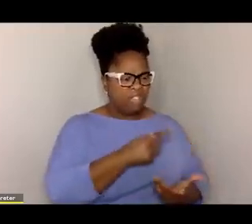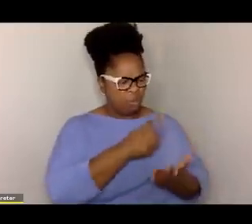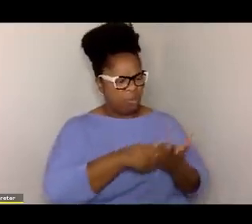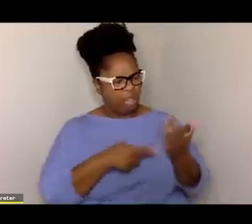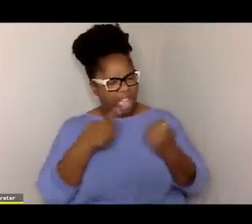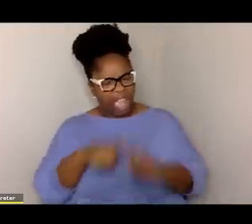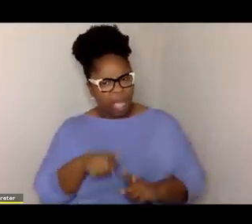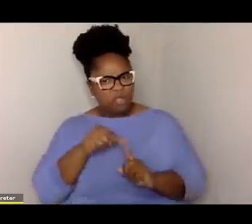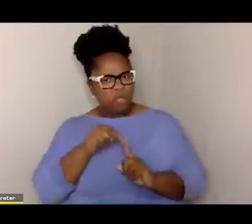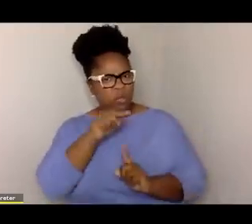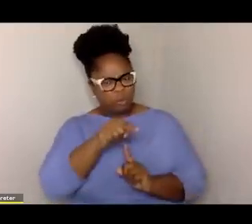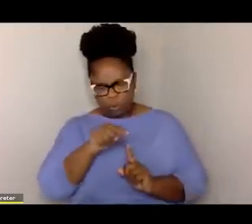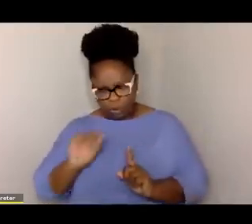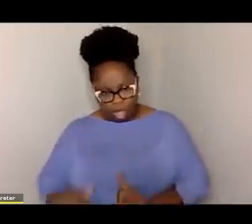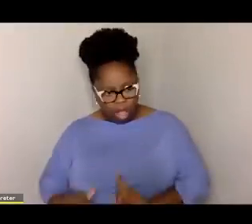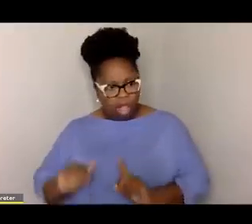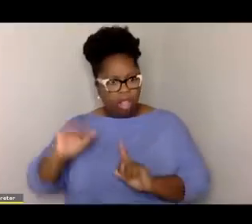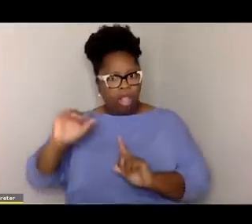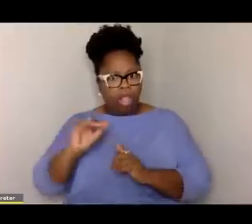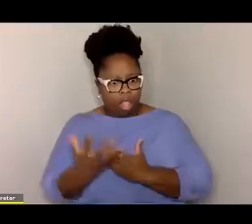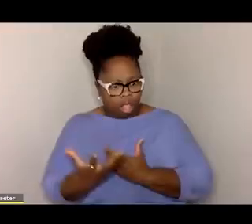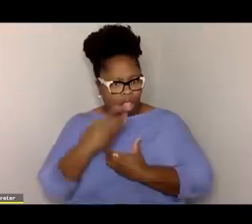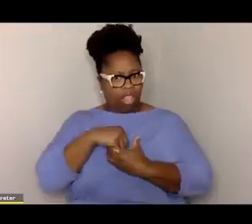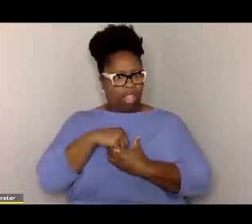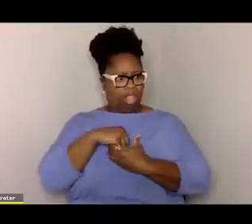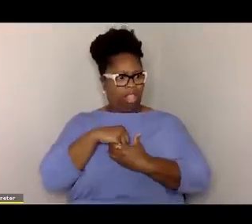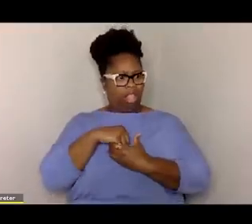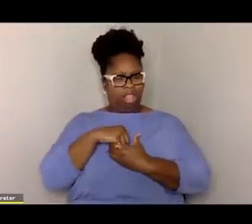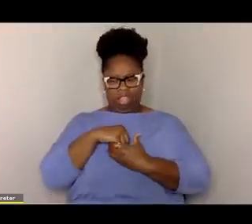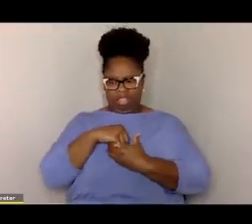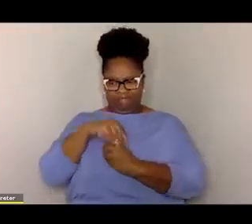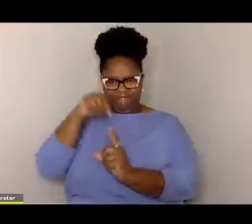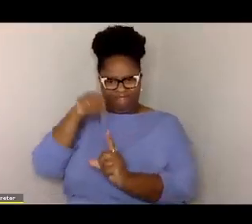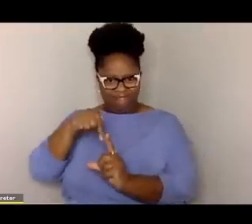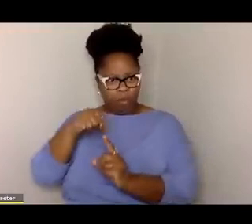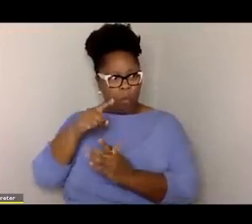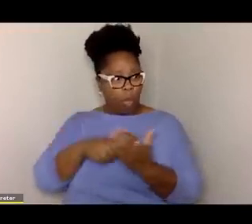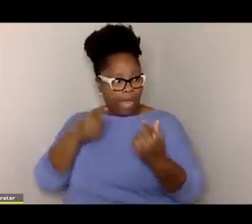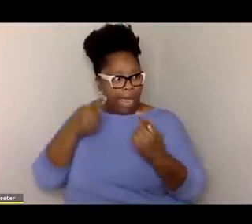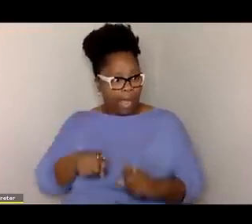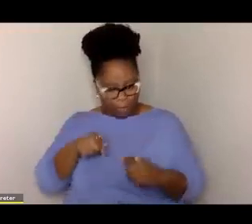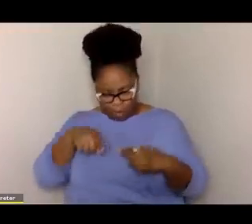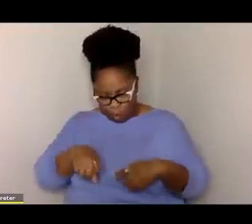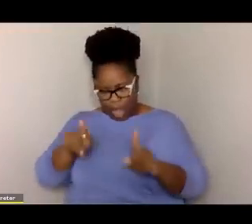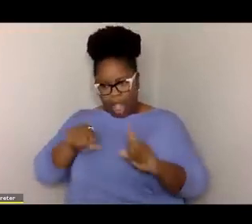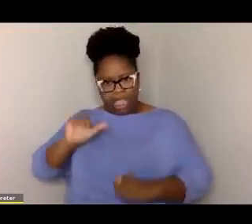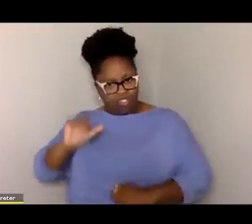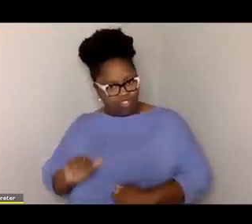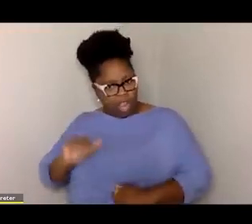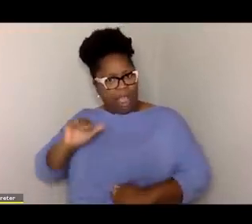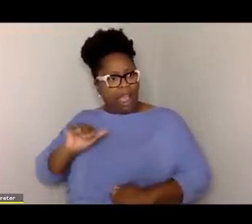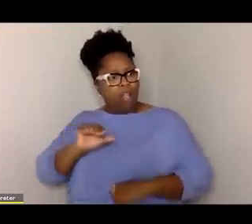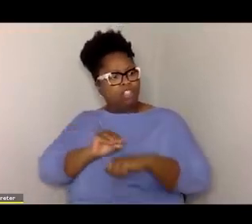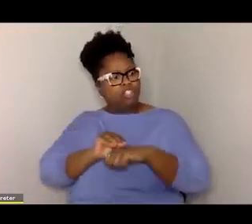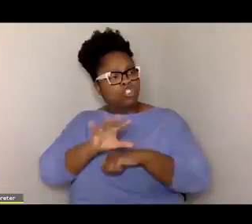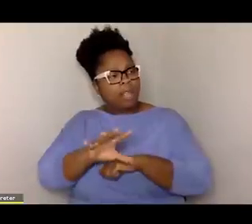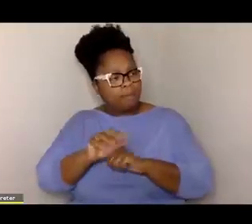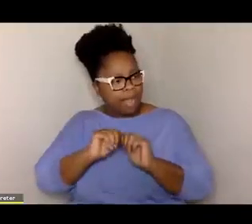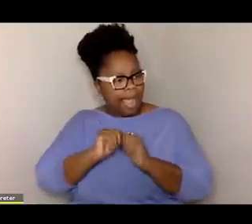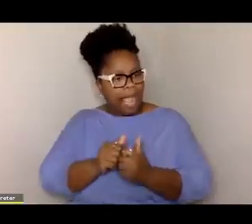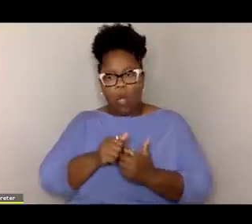say, you know, what happened to you, you carry that into childhood. It's what happened to you as a child